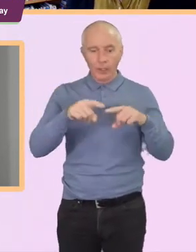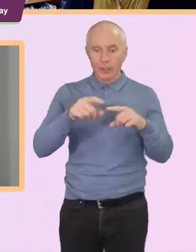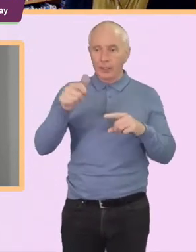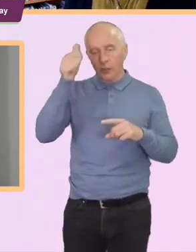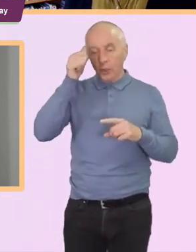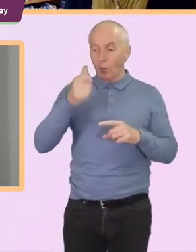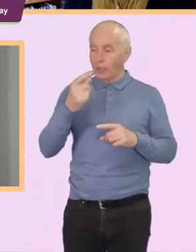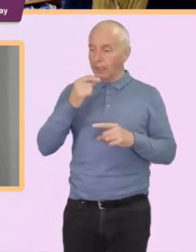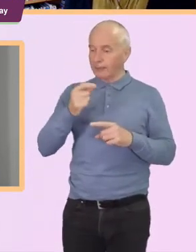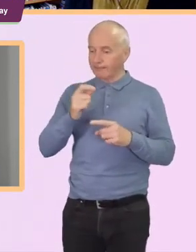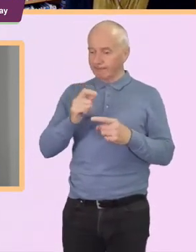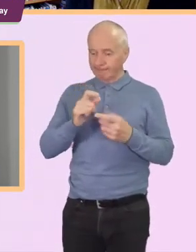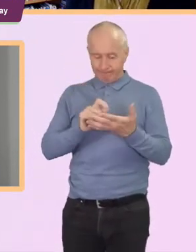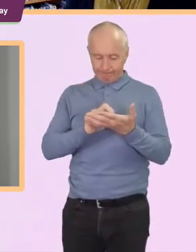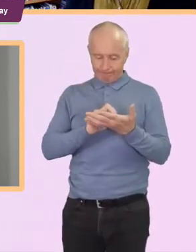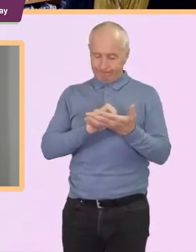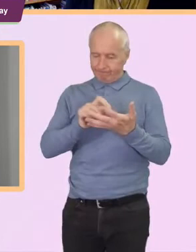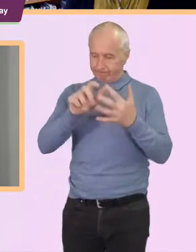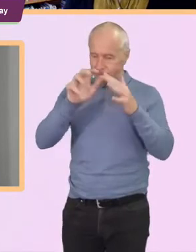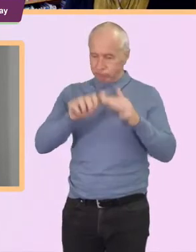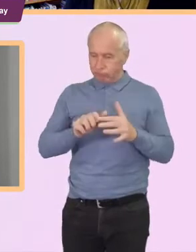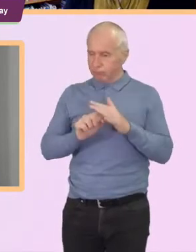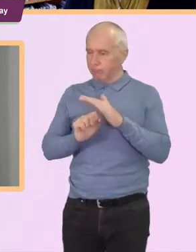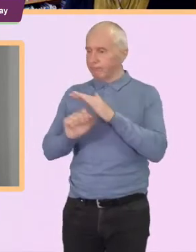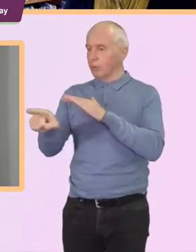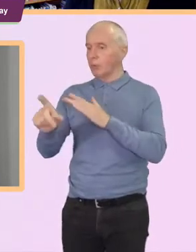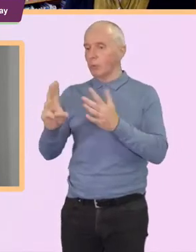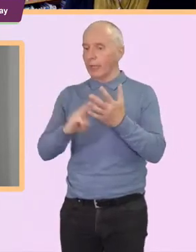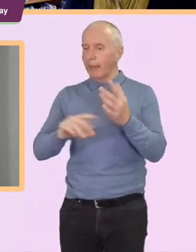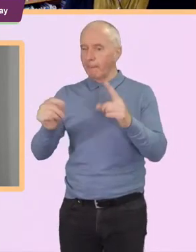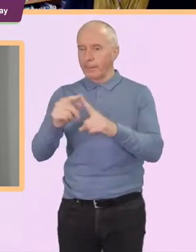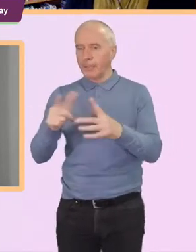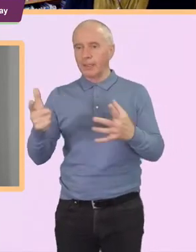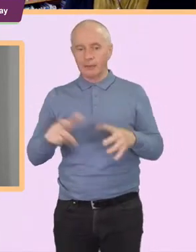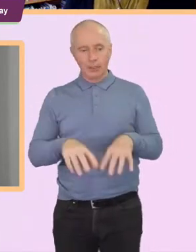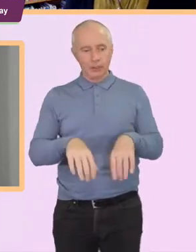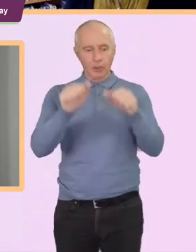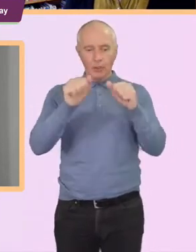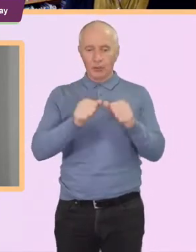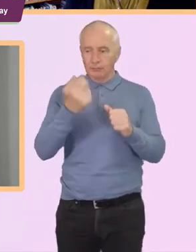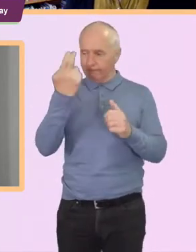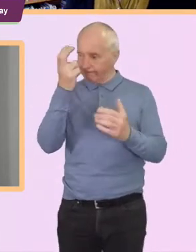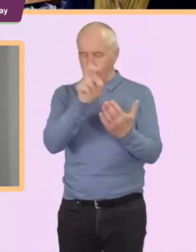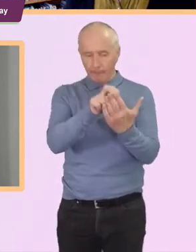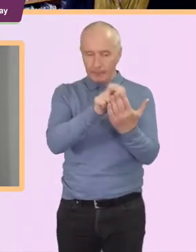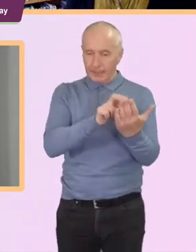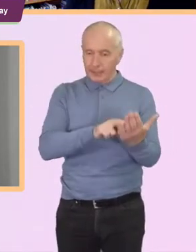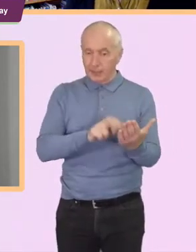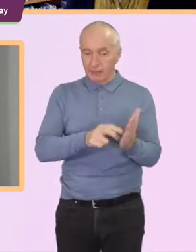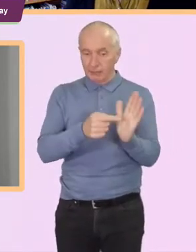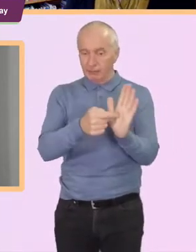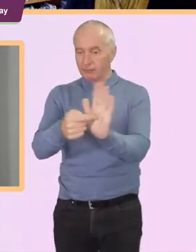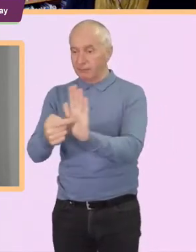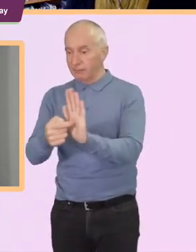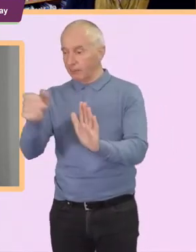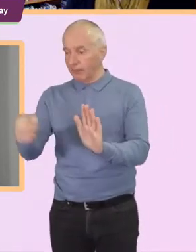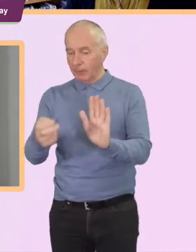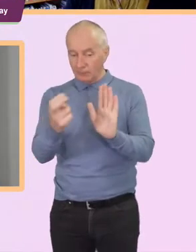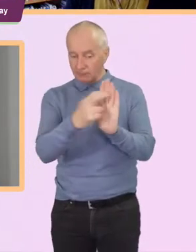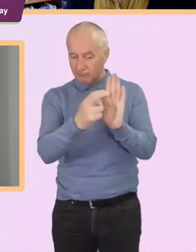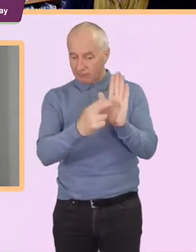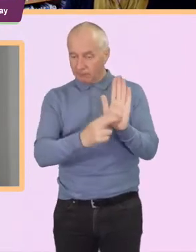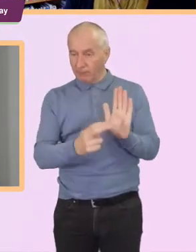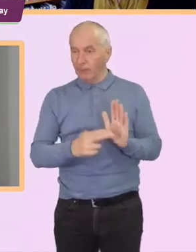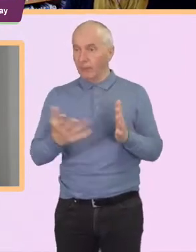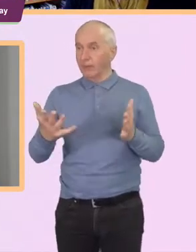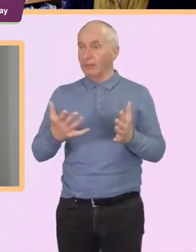to our MPs um we can start petitions um and try and get people to sign up to those and just